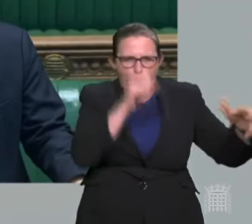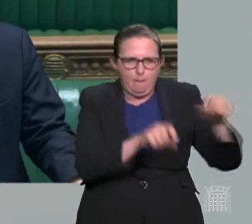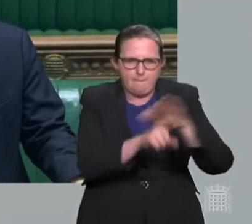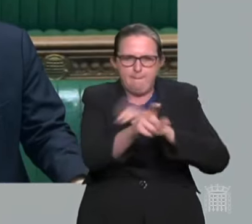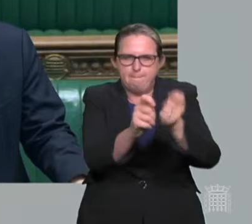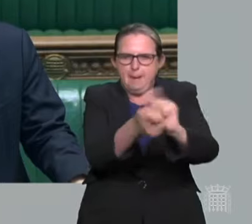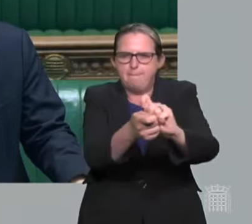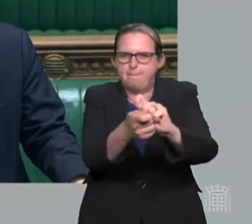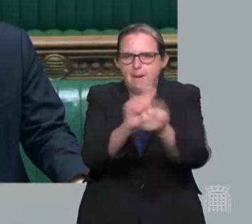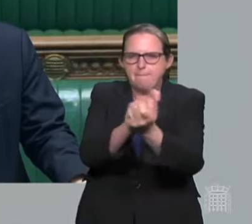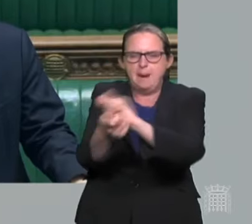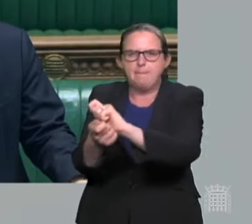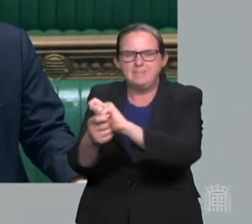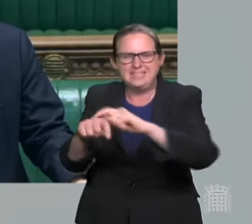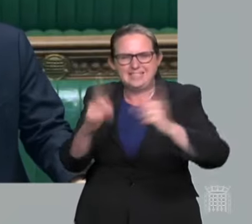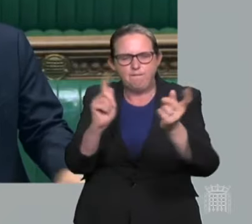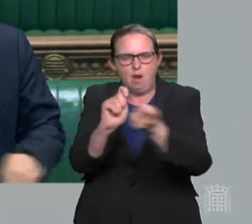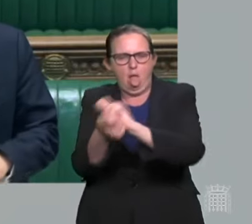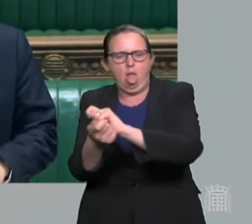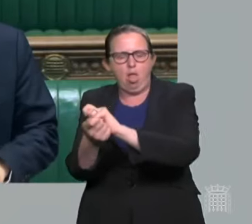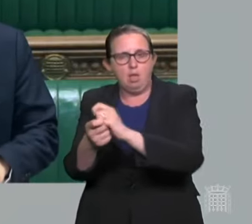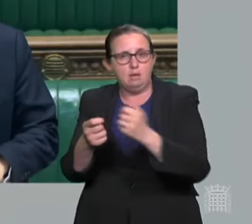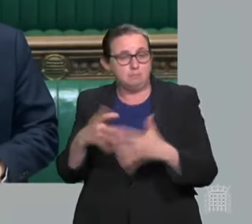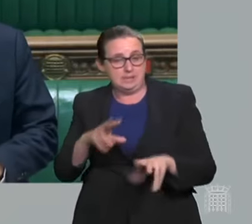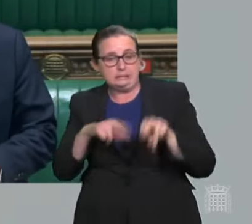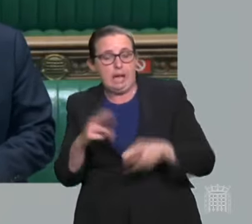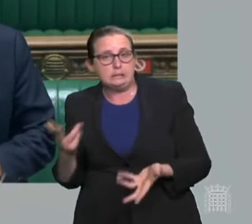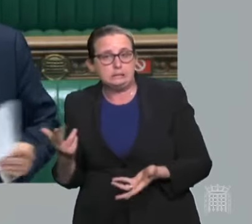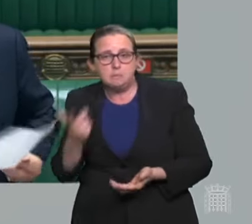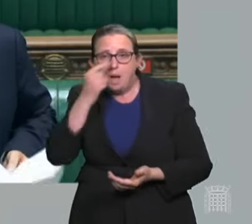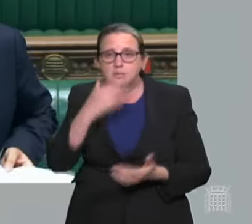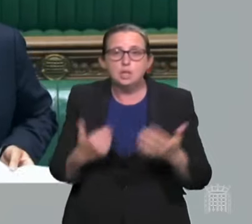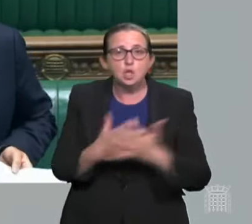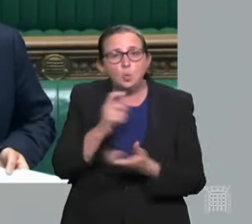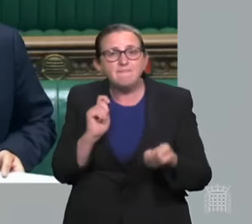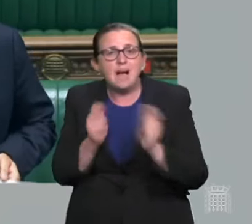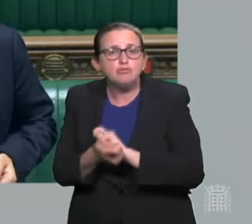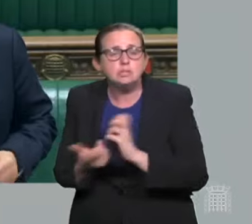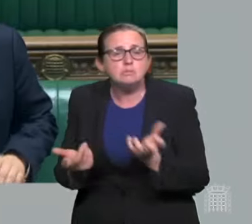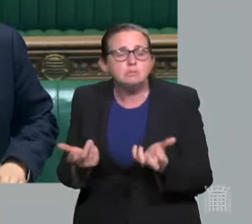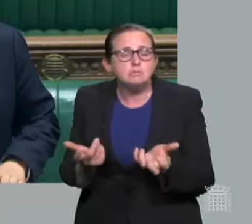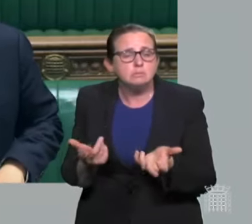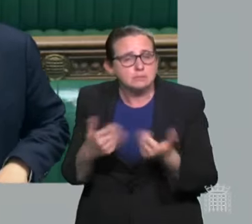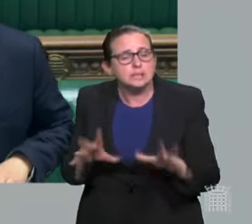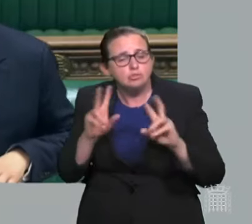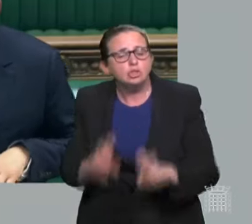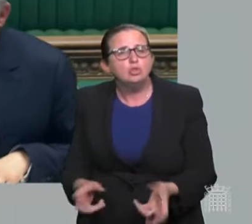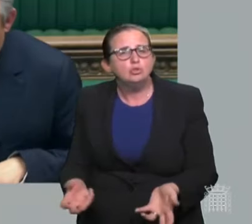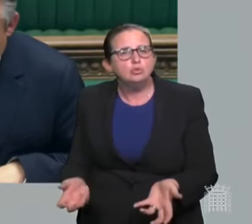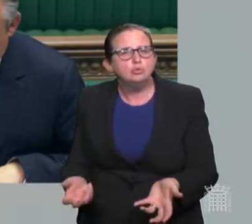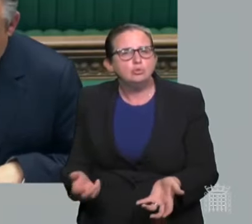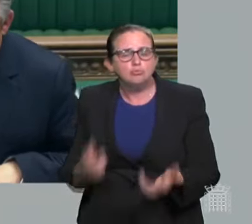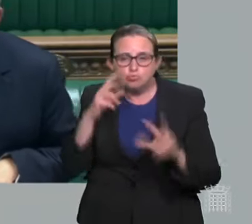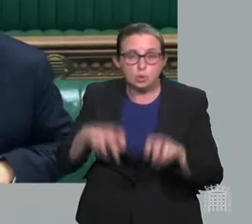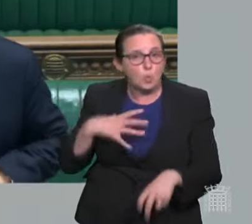what risk assessment has he done of the possibility of a new variant emerging, and will he publish it? Now the Secretary of State